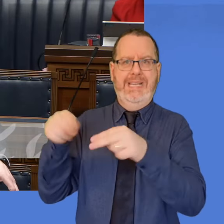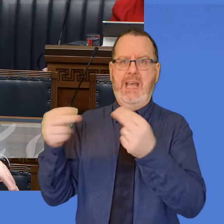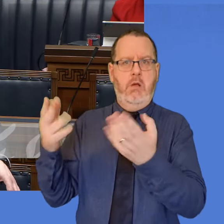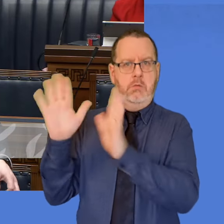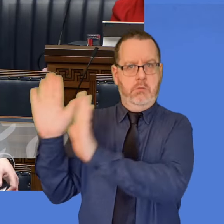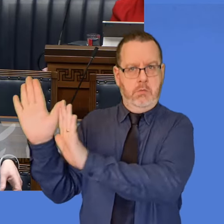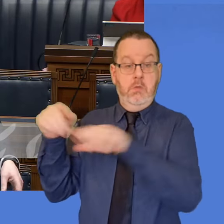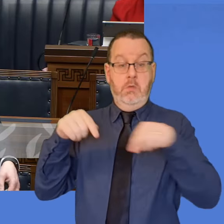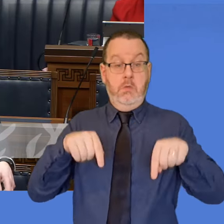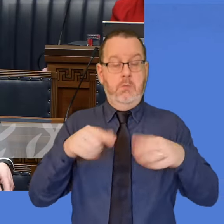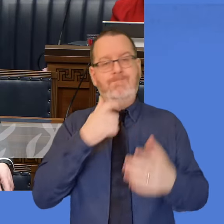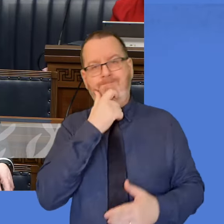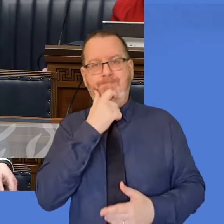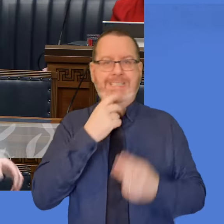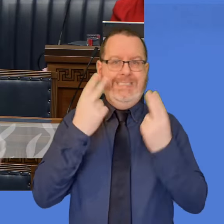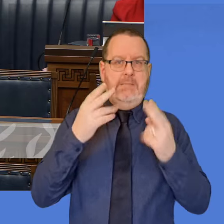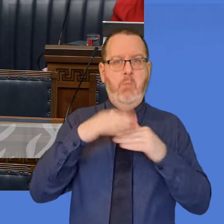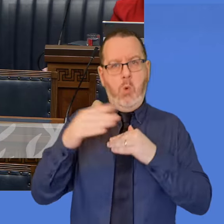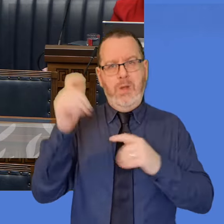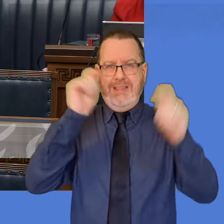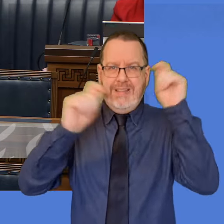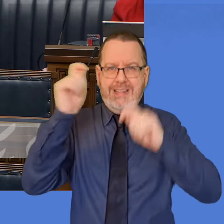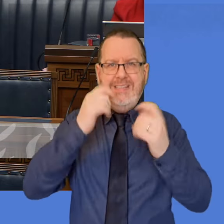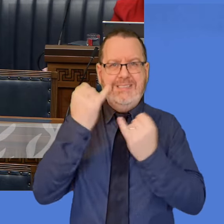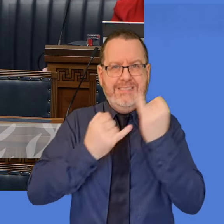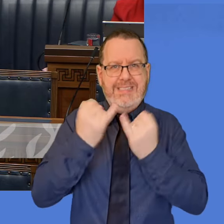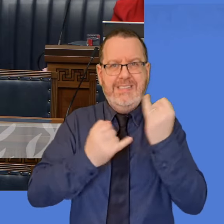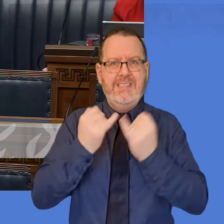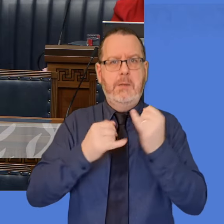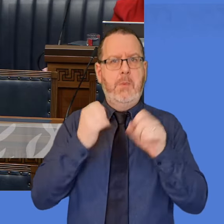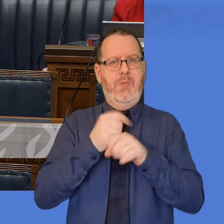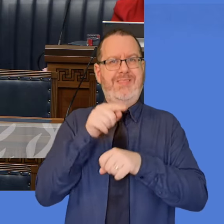in any move towards that.